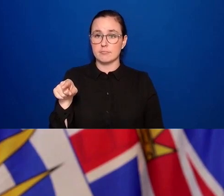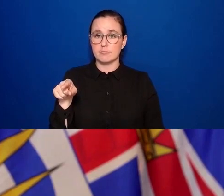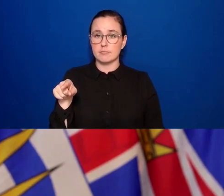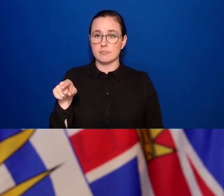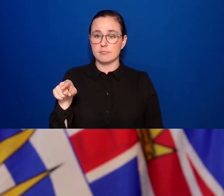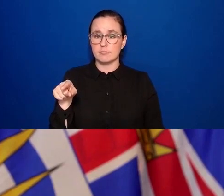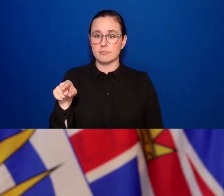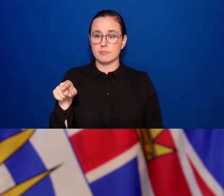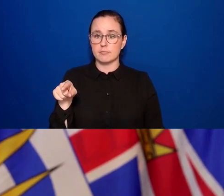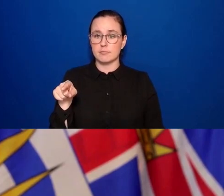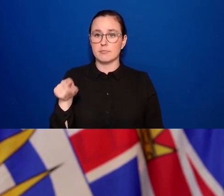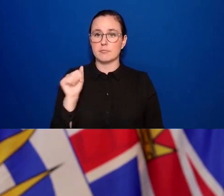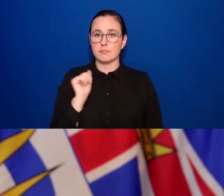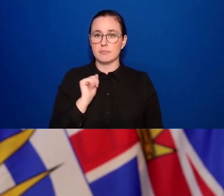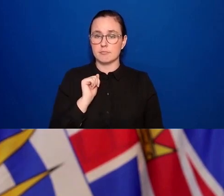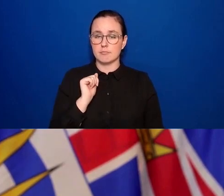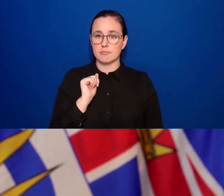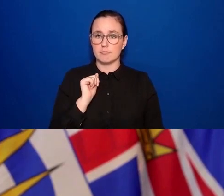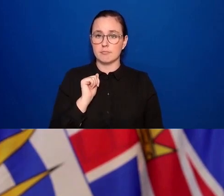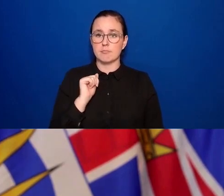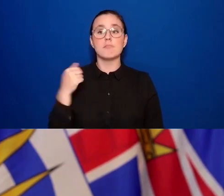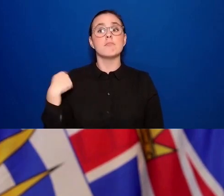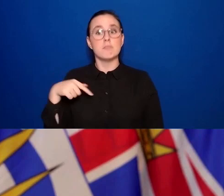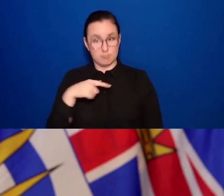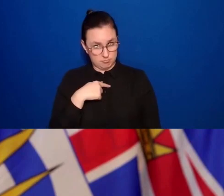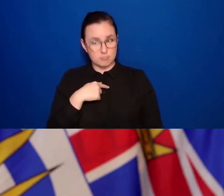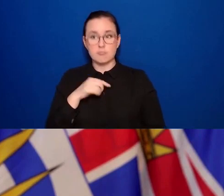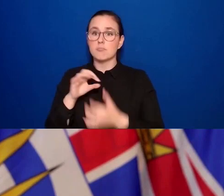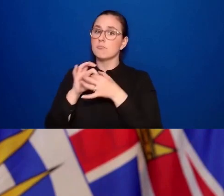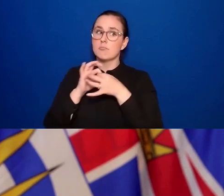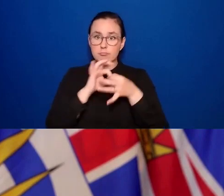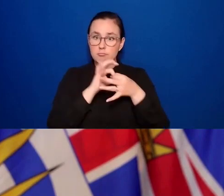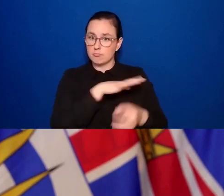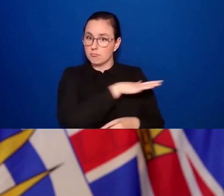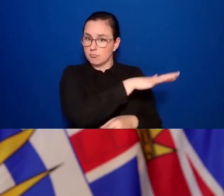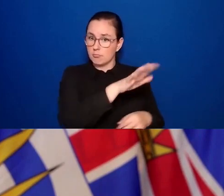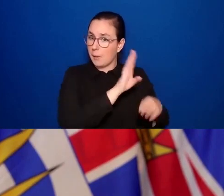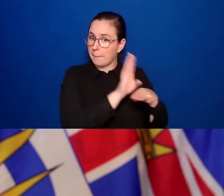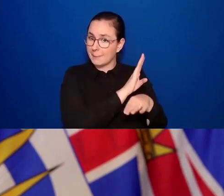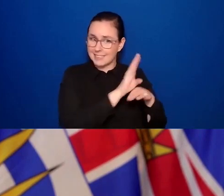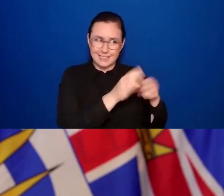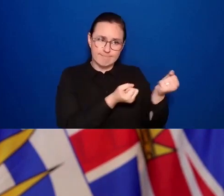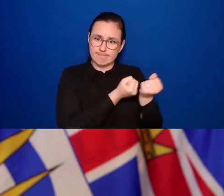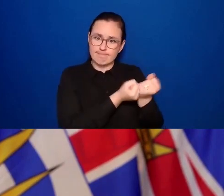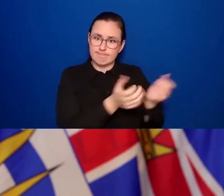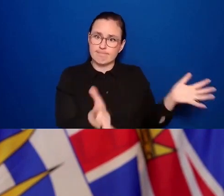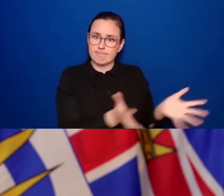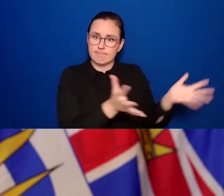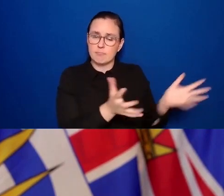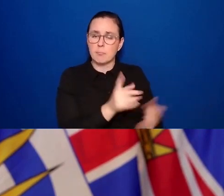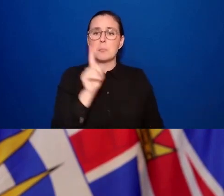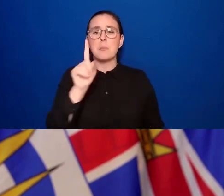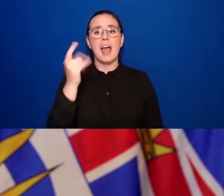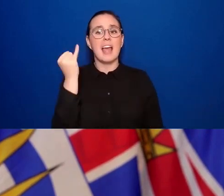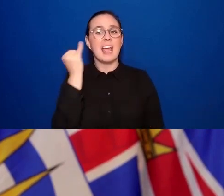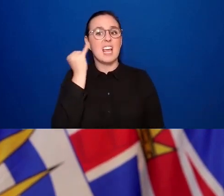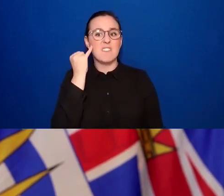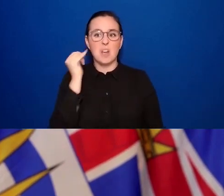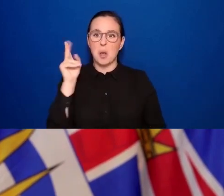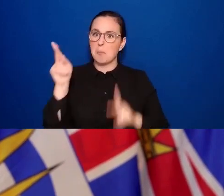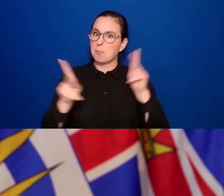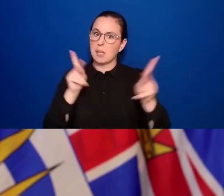You know, we will be working with businesses, we'll be working with people to support them. But yes, if people are making a disturbance, there